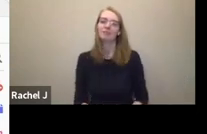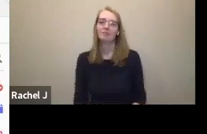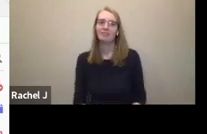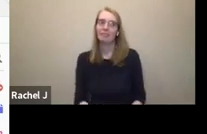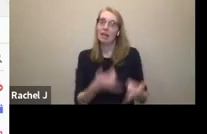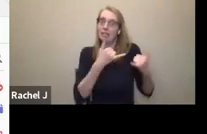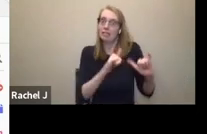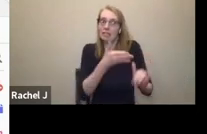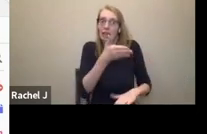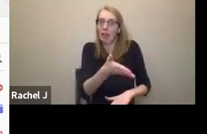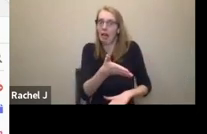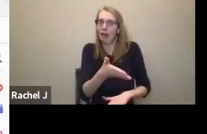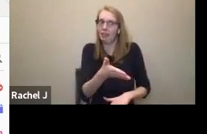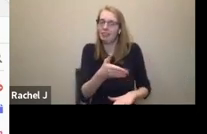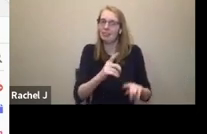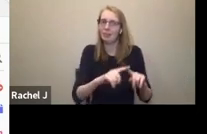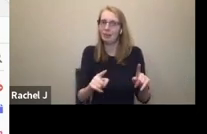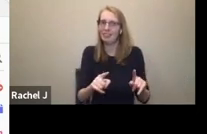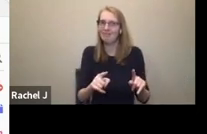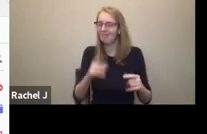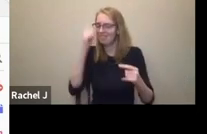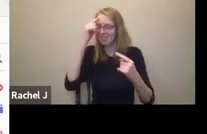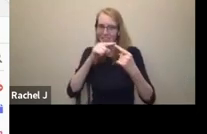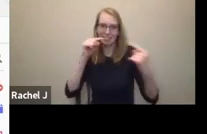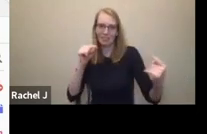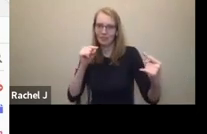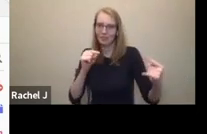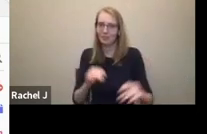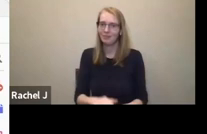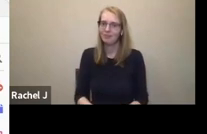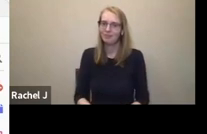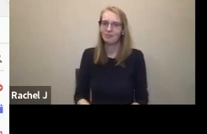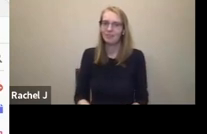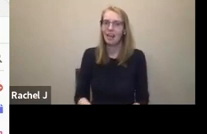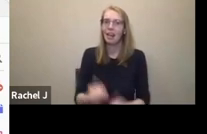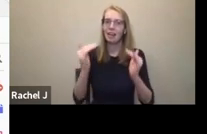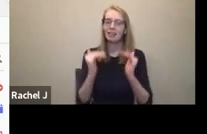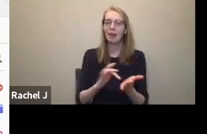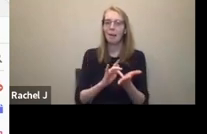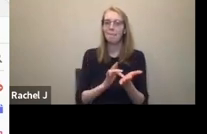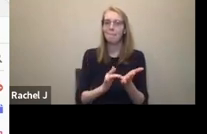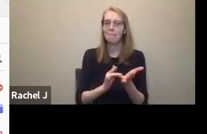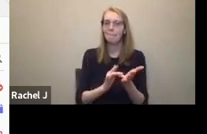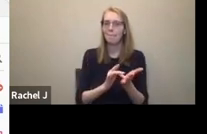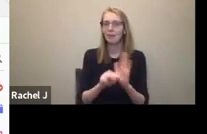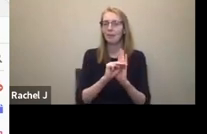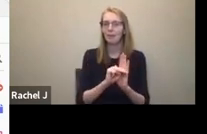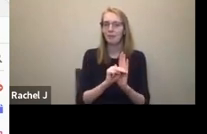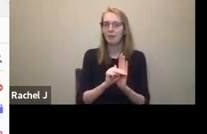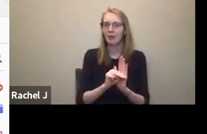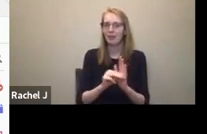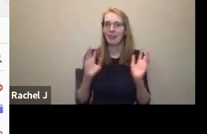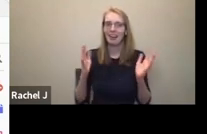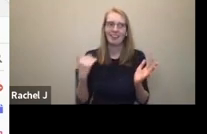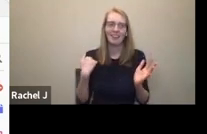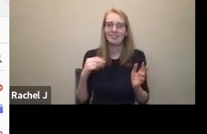disability arts domain. So then we have this thing called the medical model, and that's where we see what we call inspirational super crypts. So yay, let's